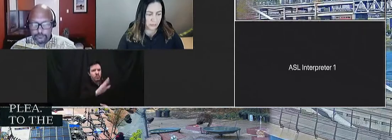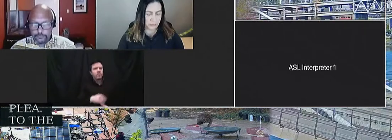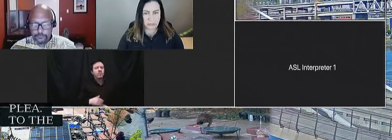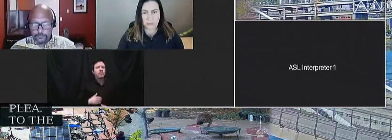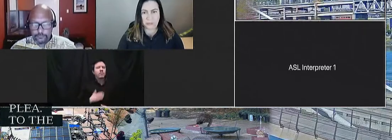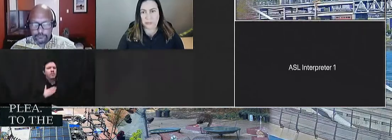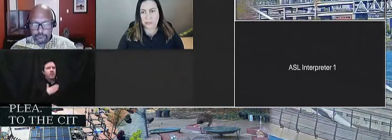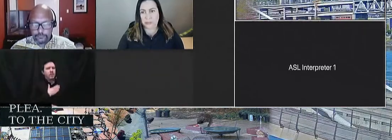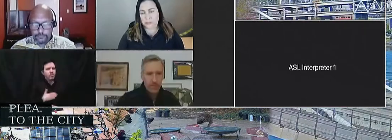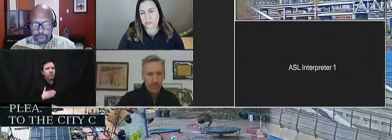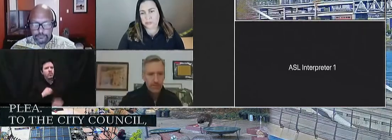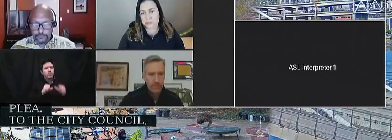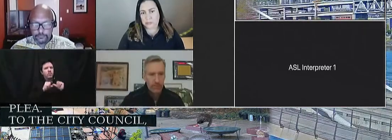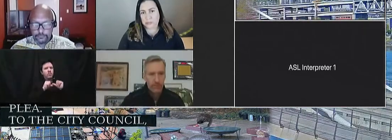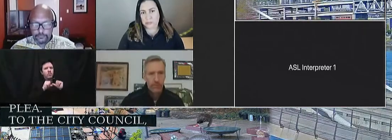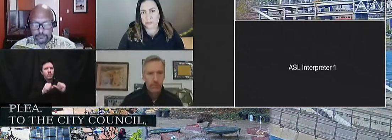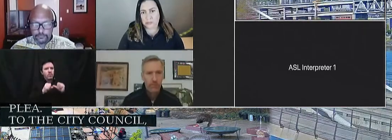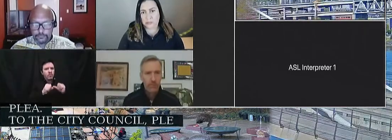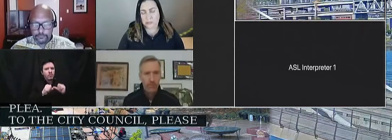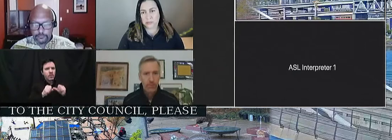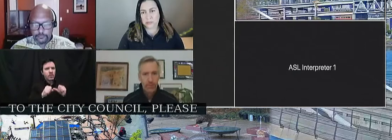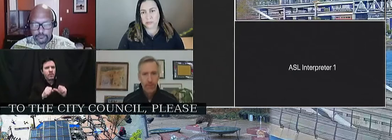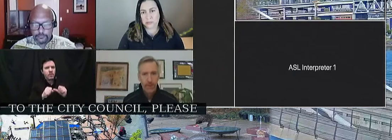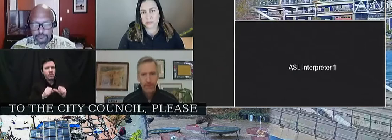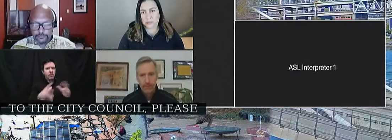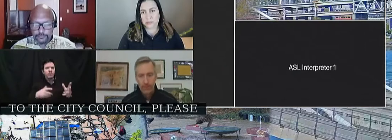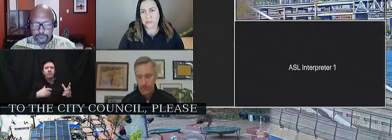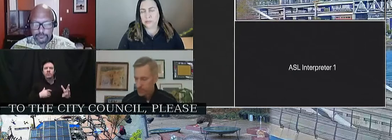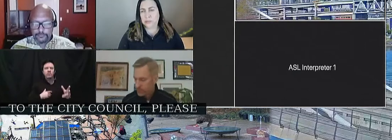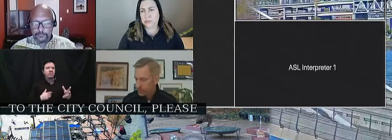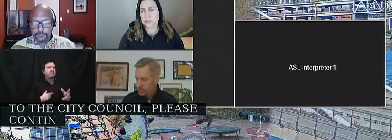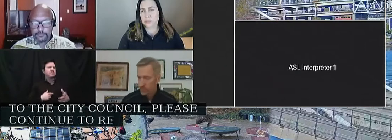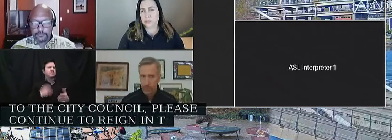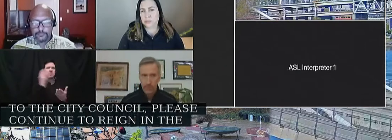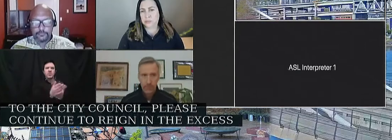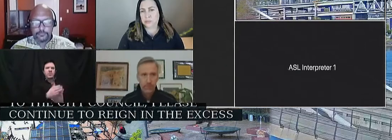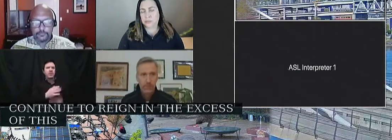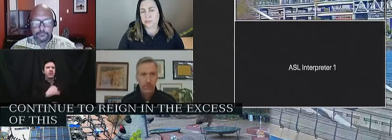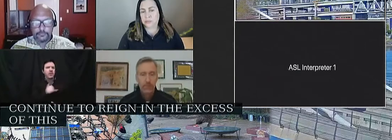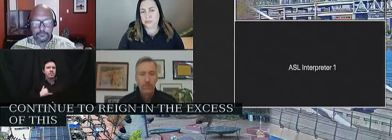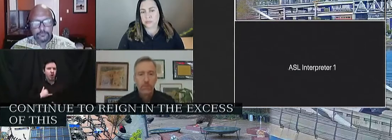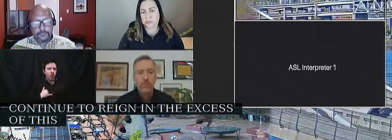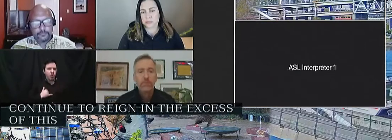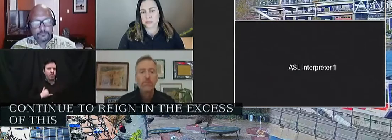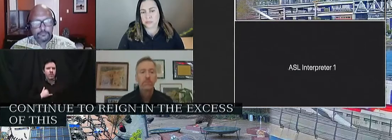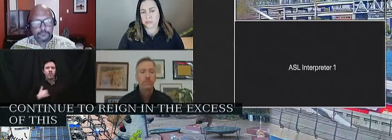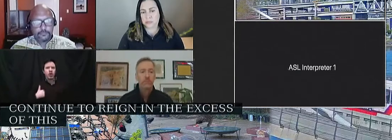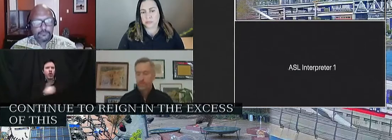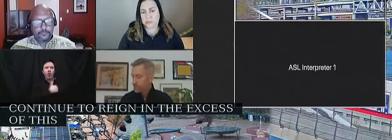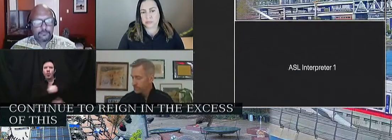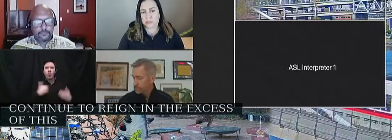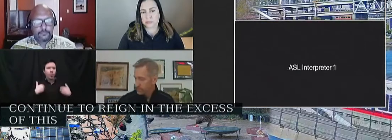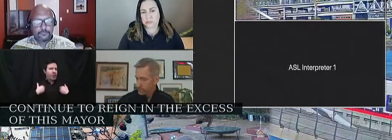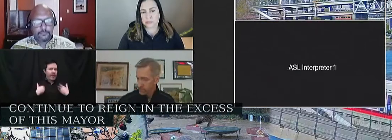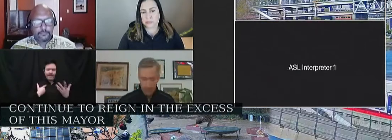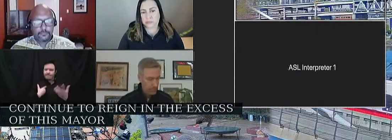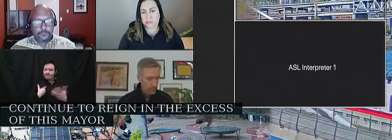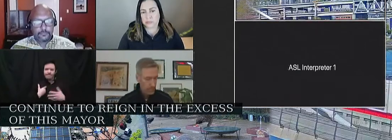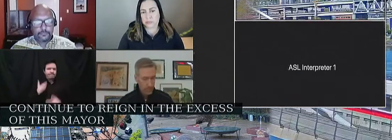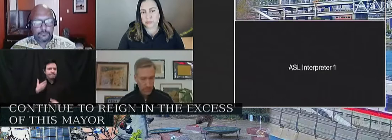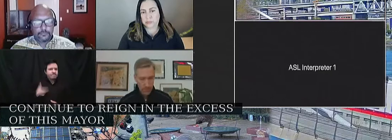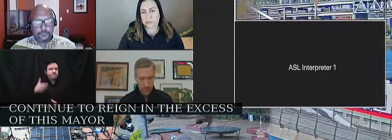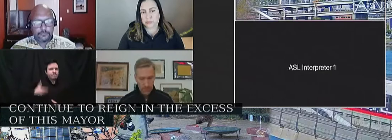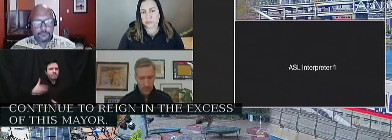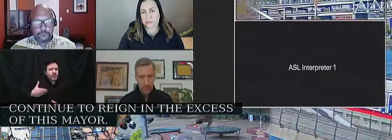continue to rein in the excesses of this mayor. We have some amount of time before we can